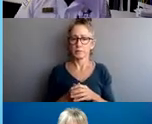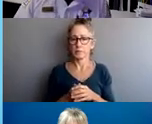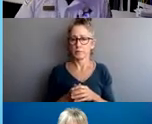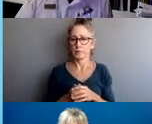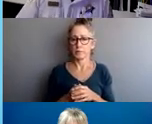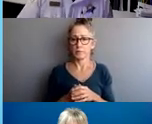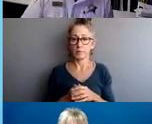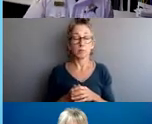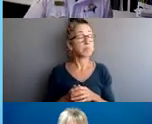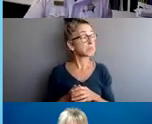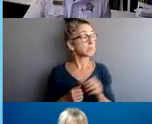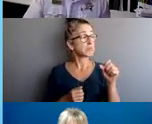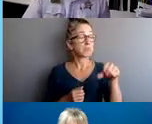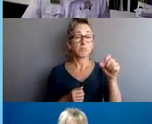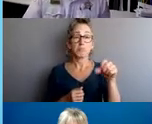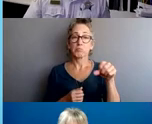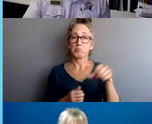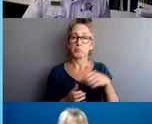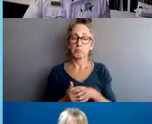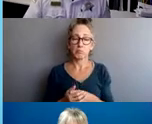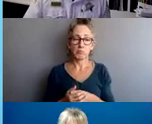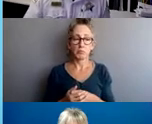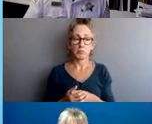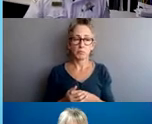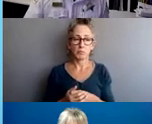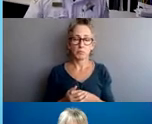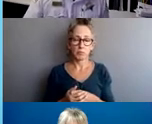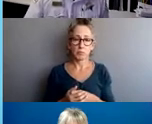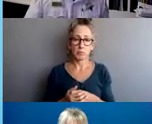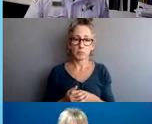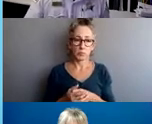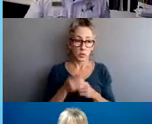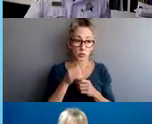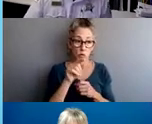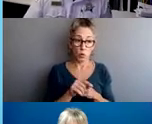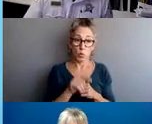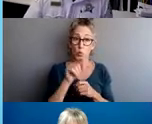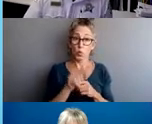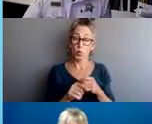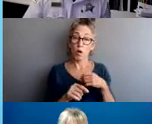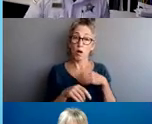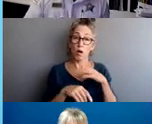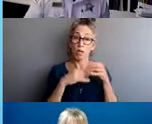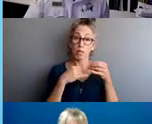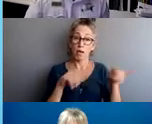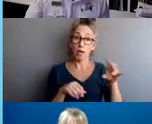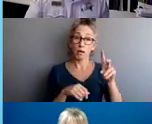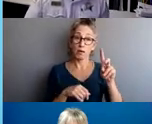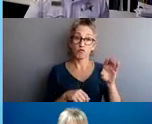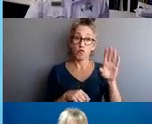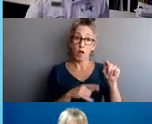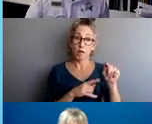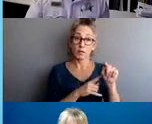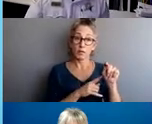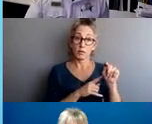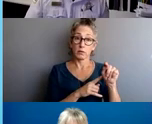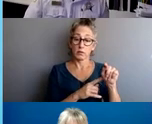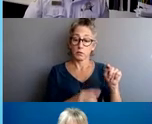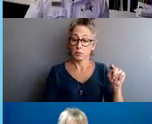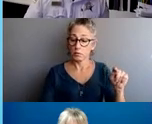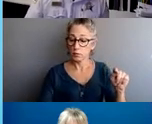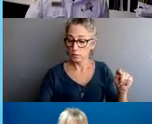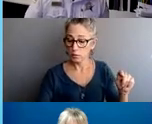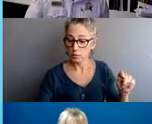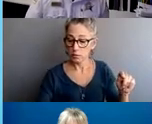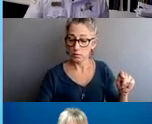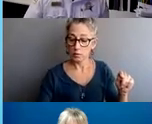Absolutely. We can speak to that a little bit. These drafts that you see are reflective of a lot of the conversations that BIA has had